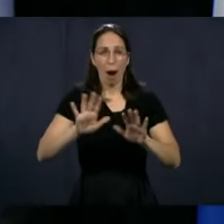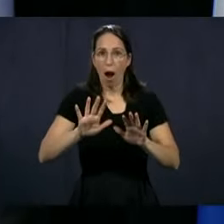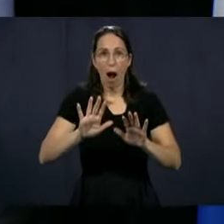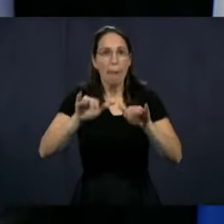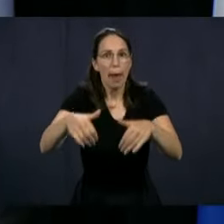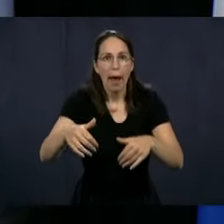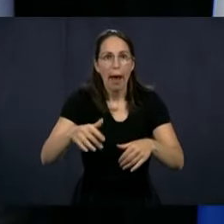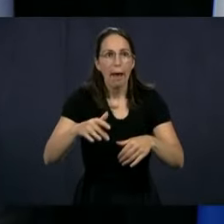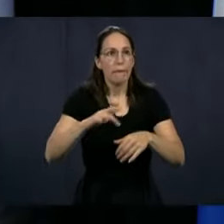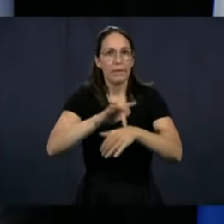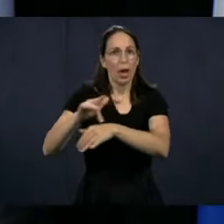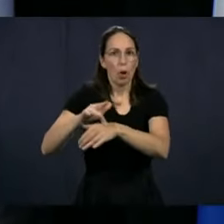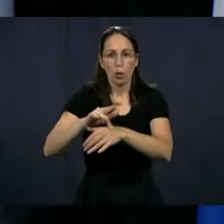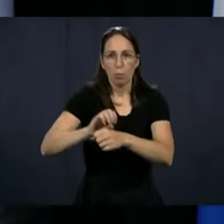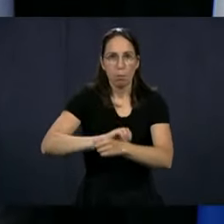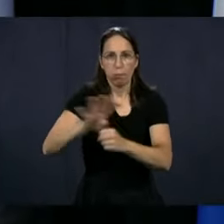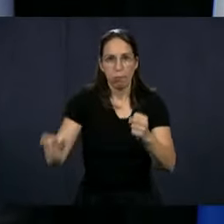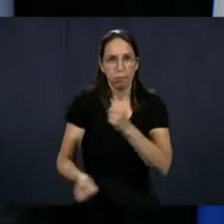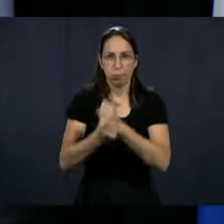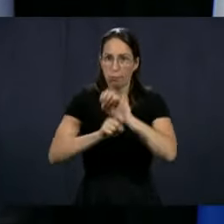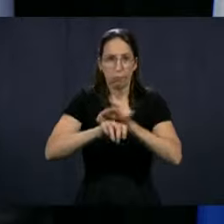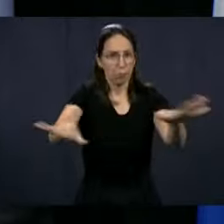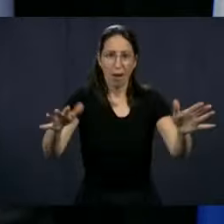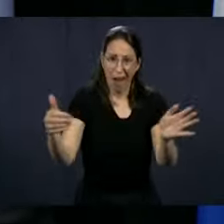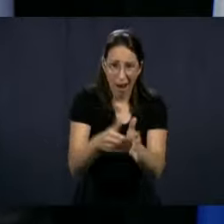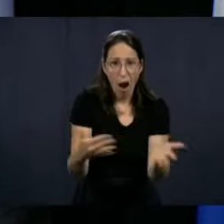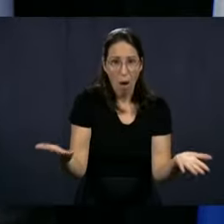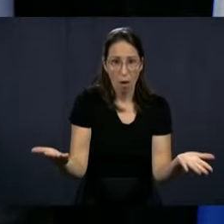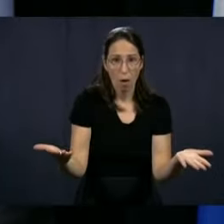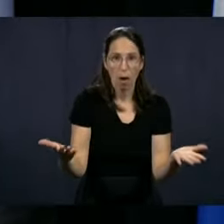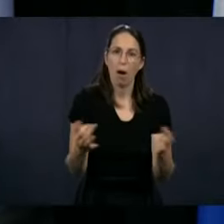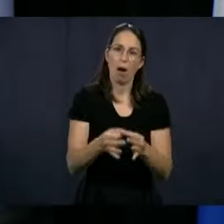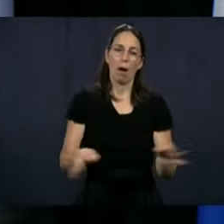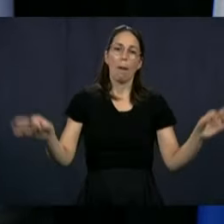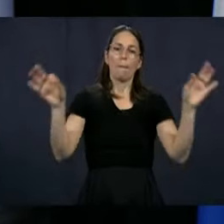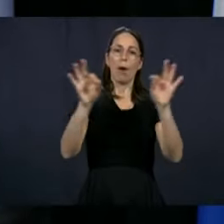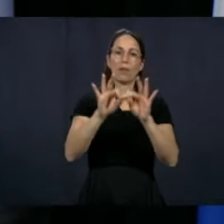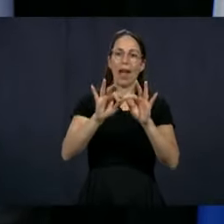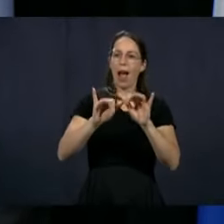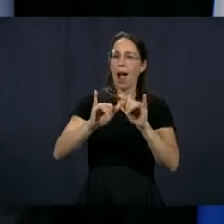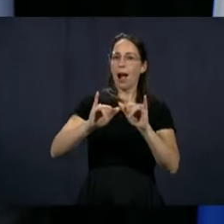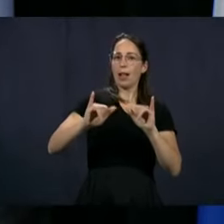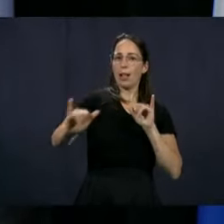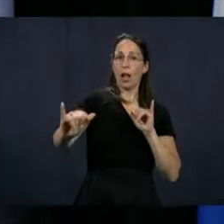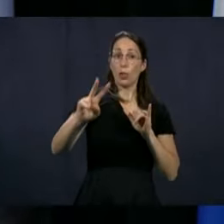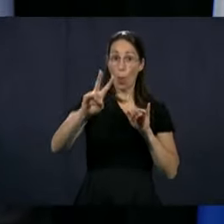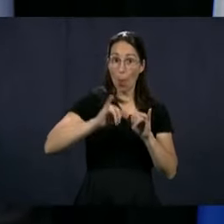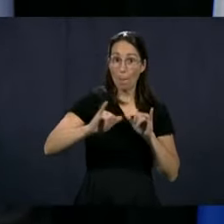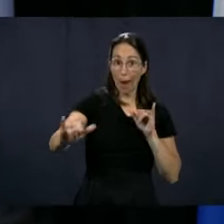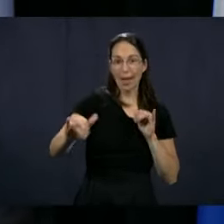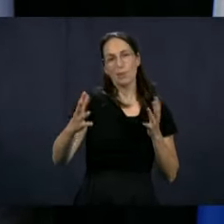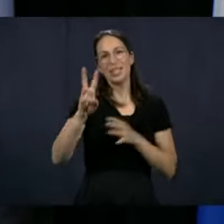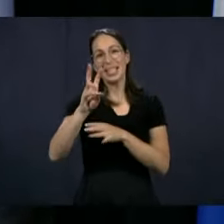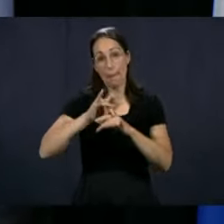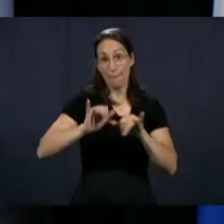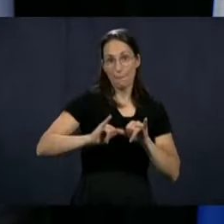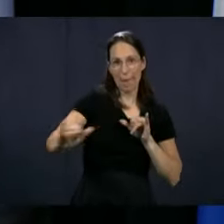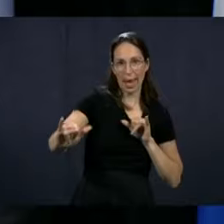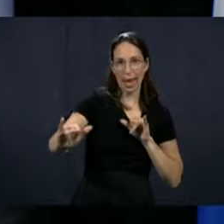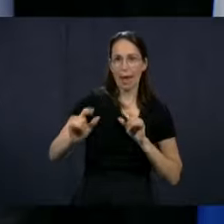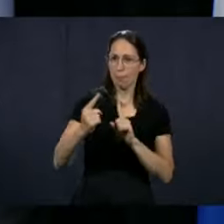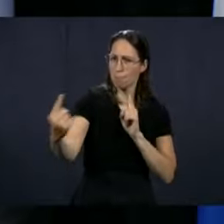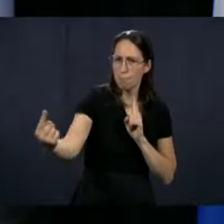virus is not going to get you because that's when it's going to come back. So it's important to keep the two meter distance,